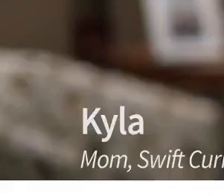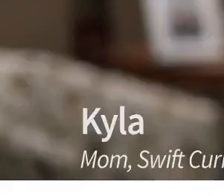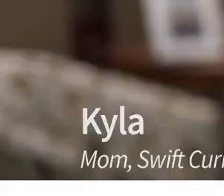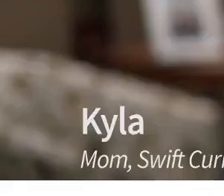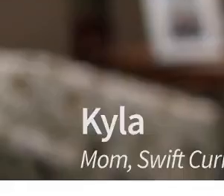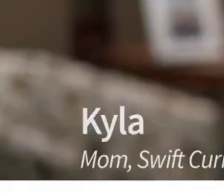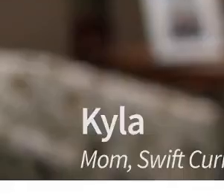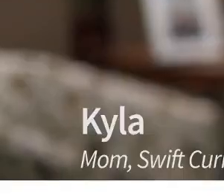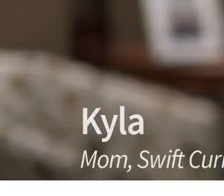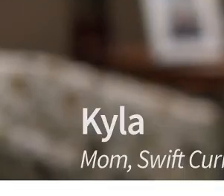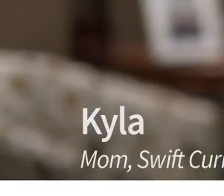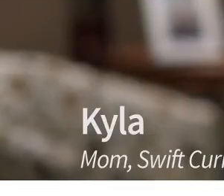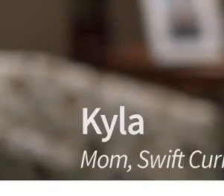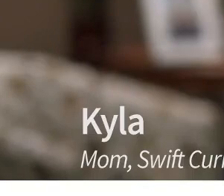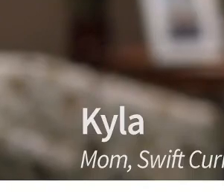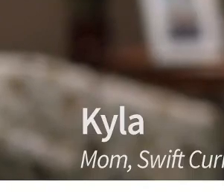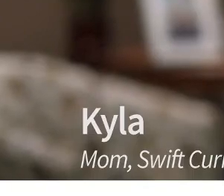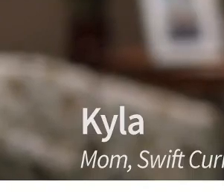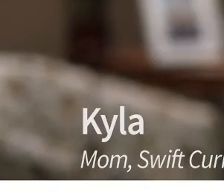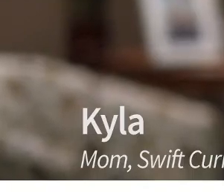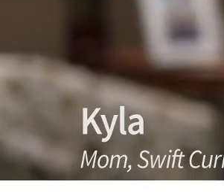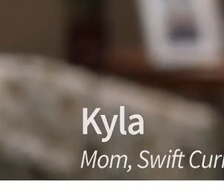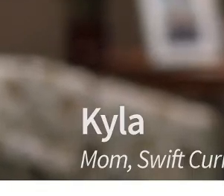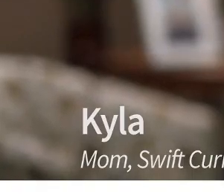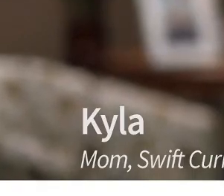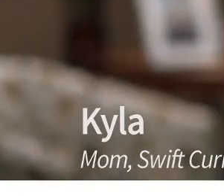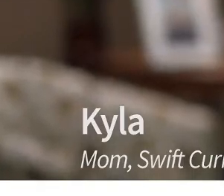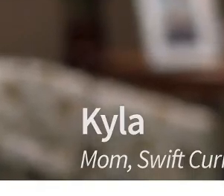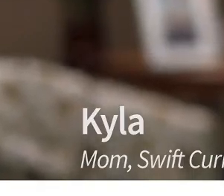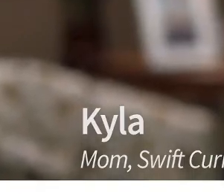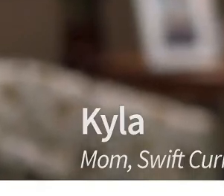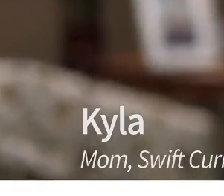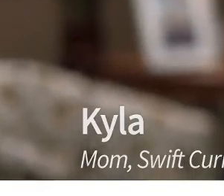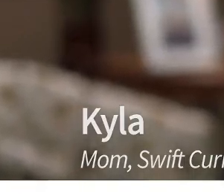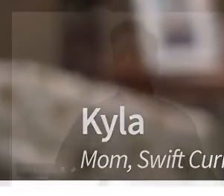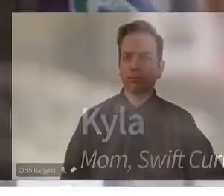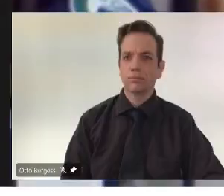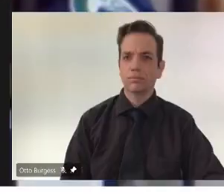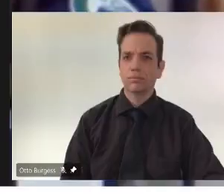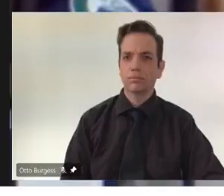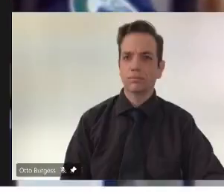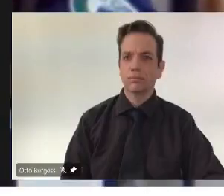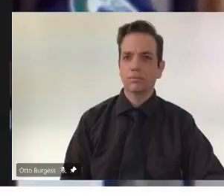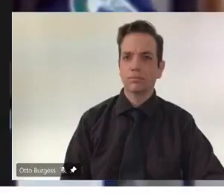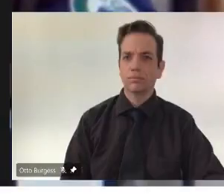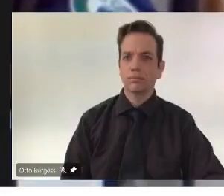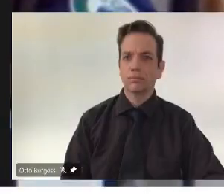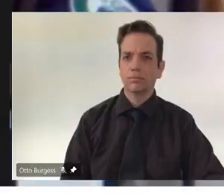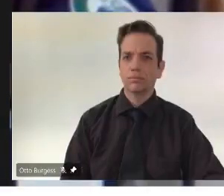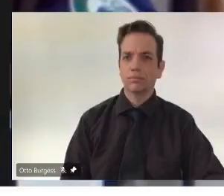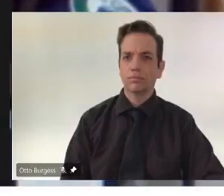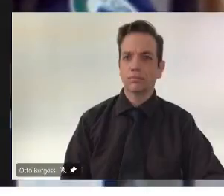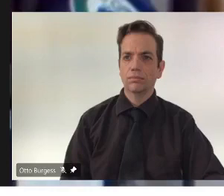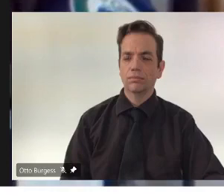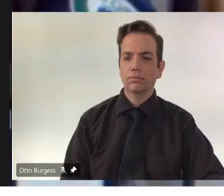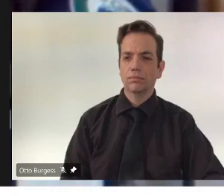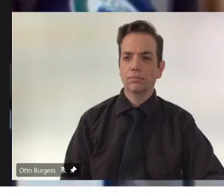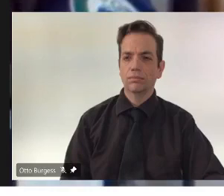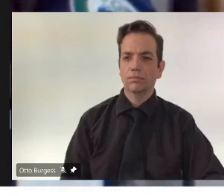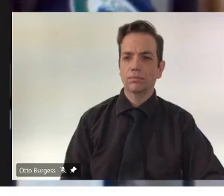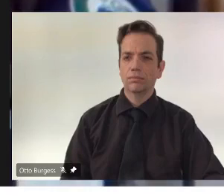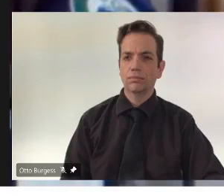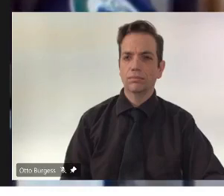If you ever had to look a child in the eye that's... everyone for taking the time to join us today. I would just